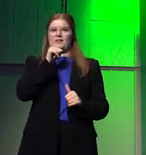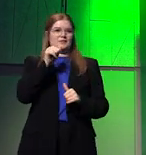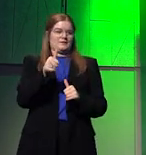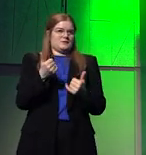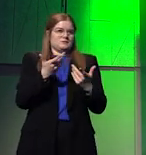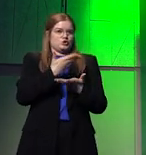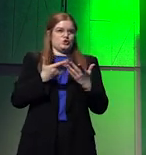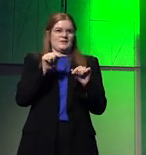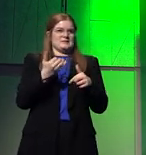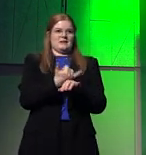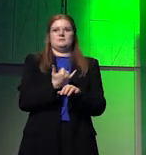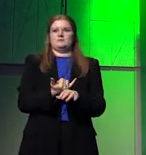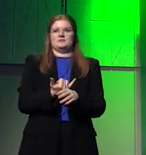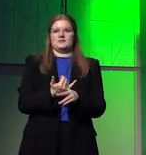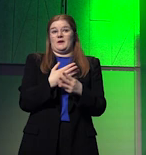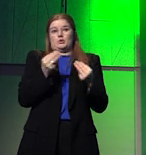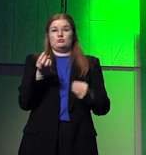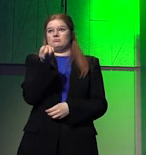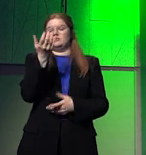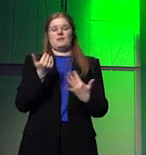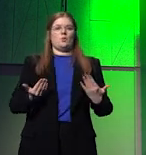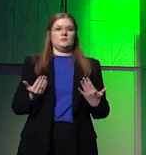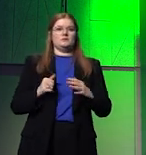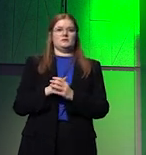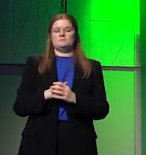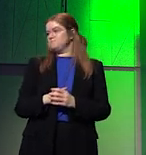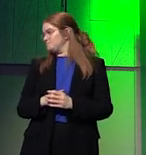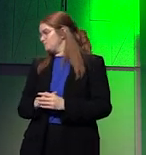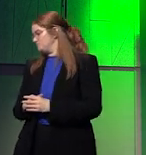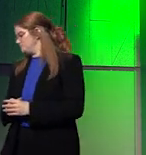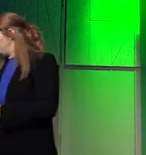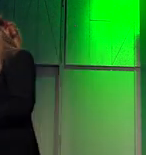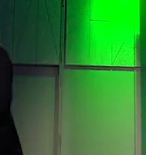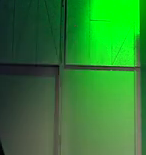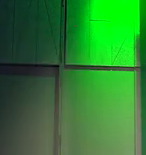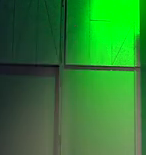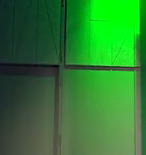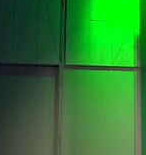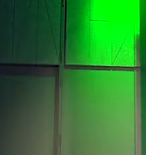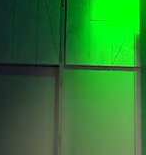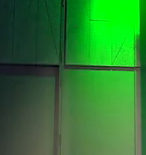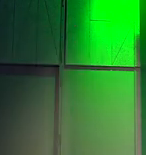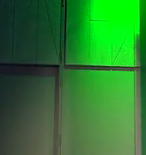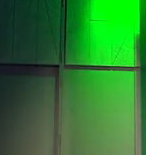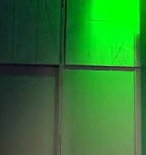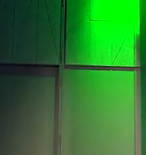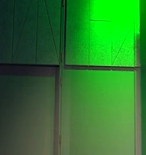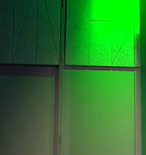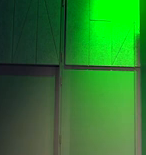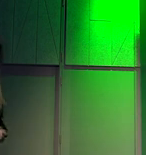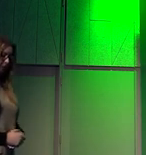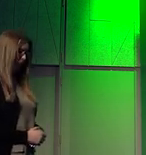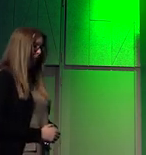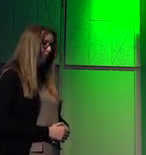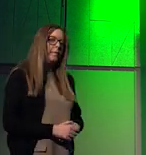talking about this, you know, very much at the moment. And one of the things that we're missing in this, in this